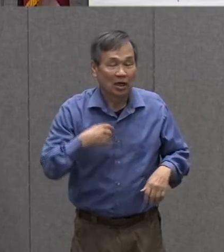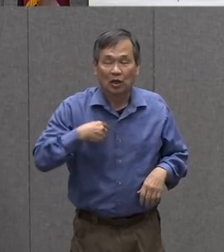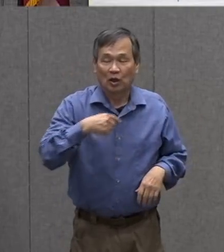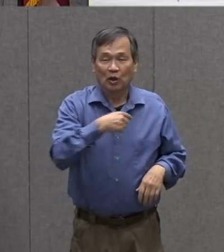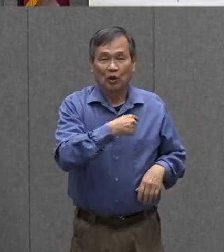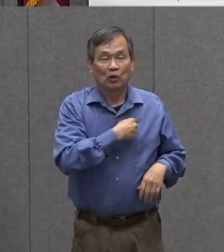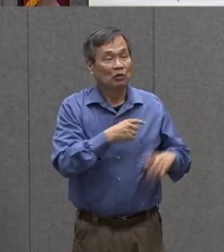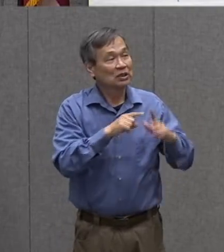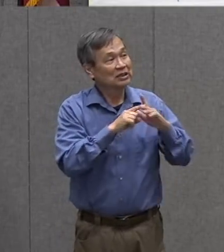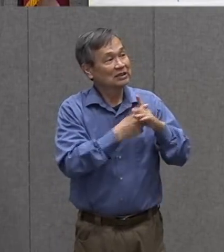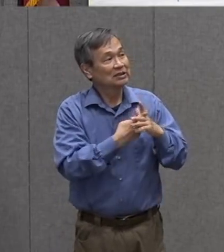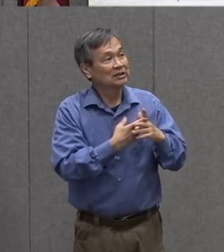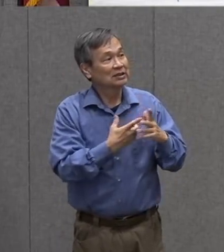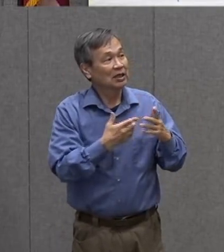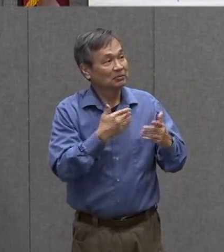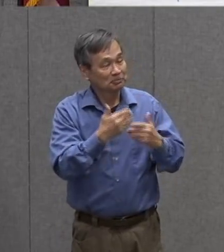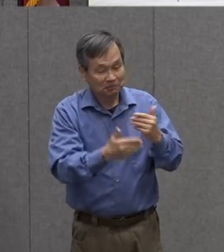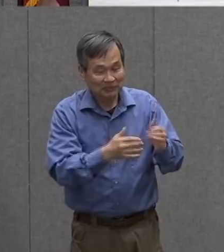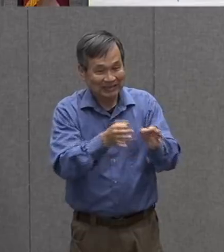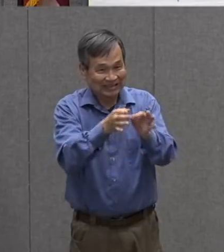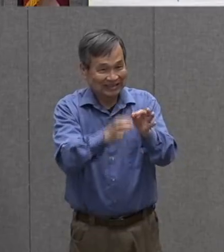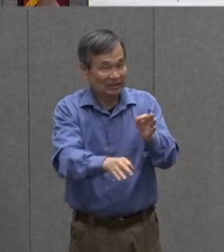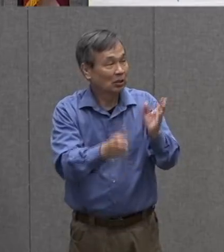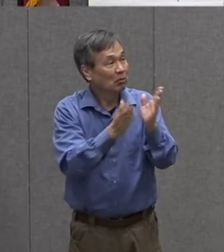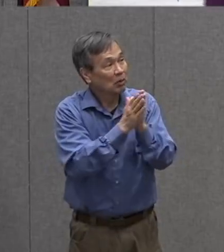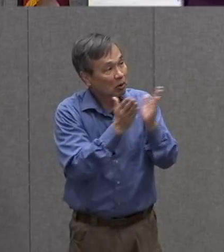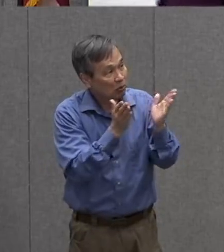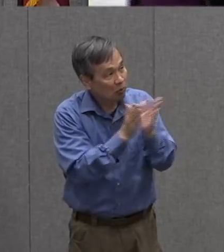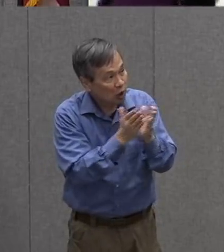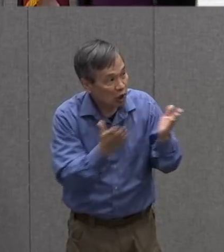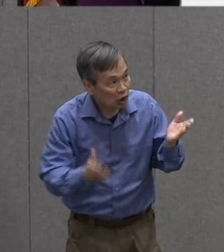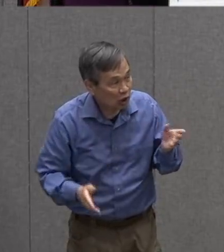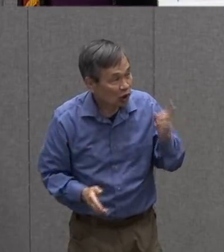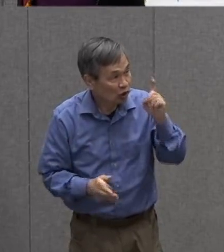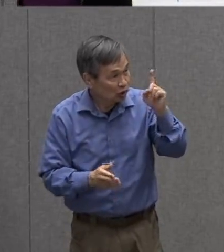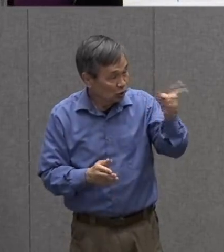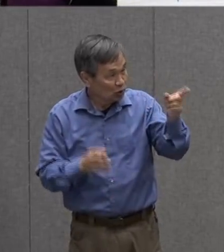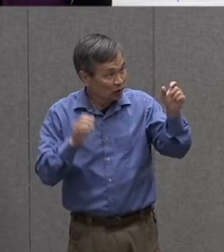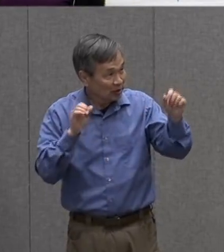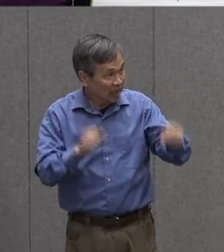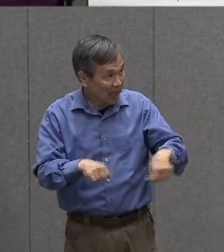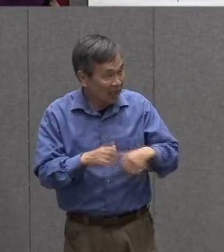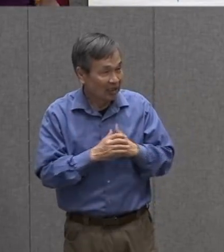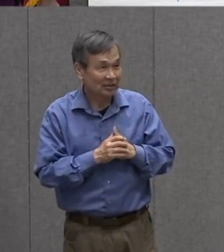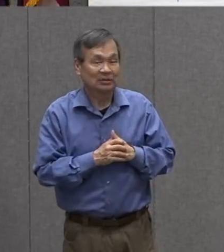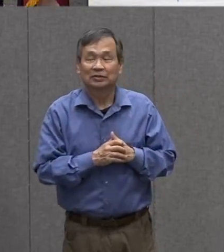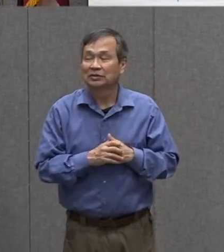start with a really simple book that you can do with just